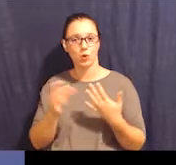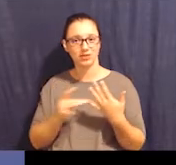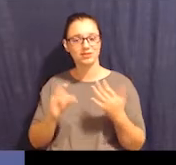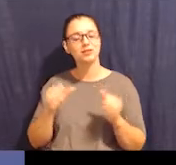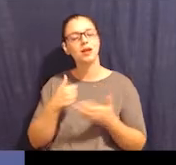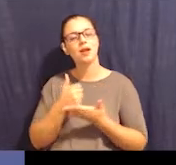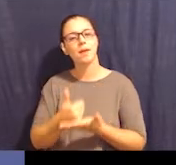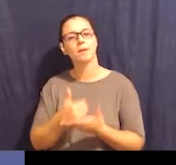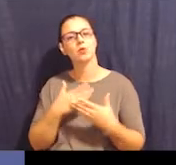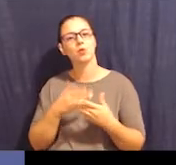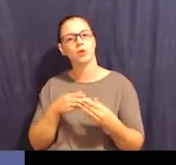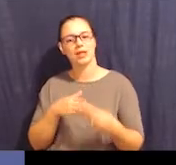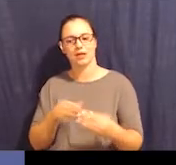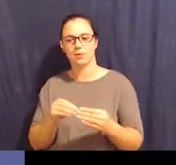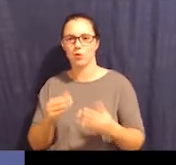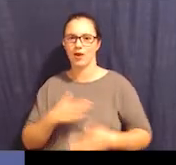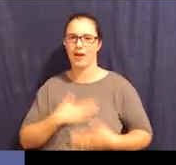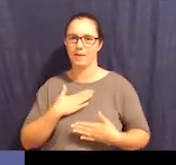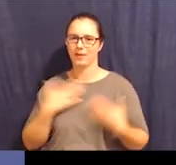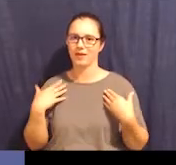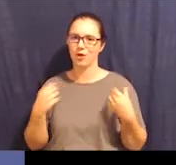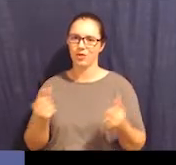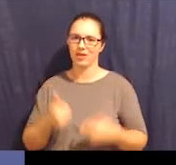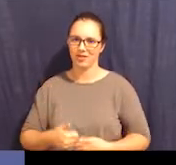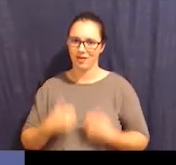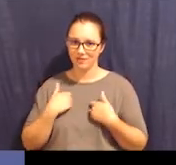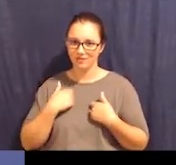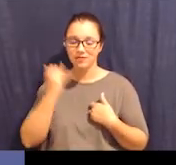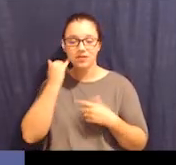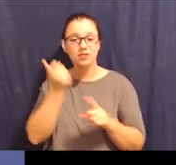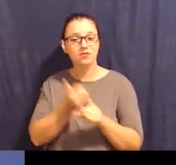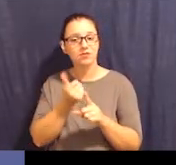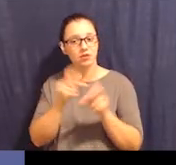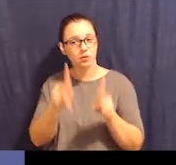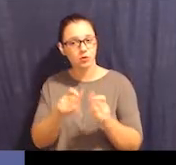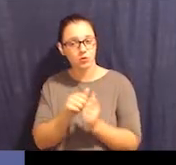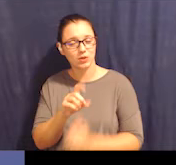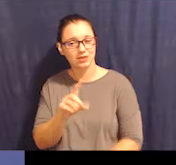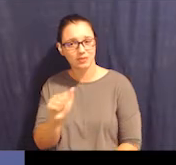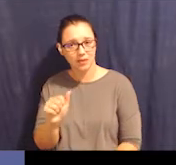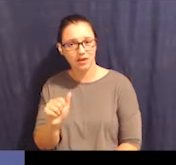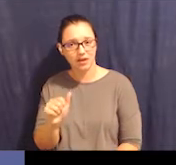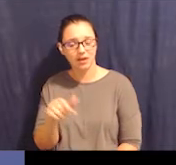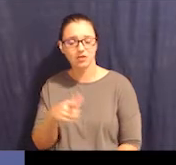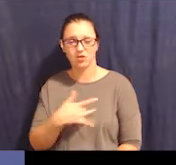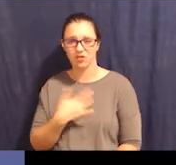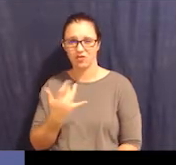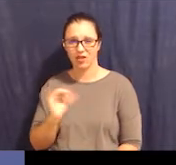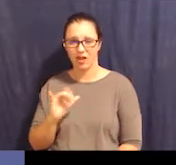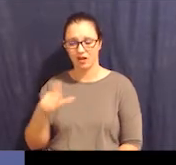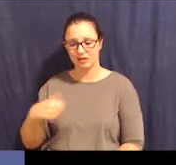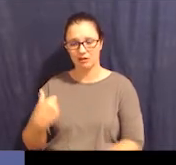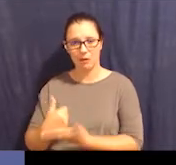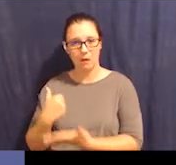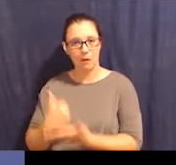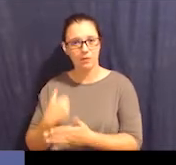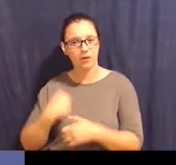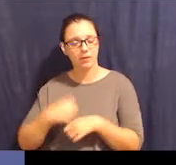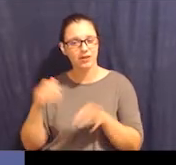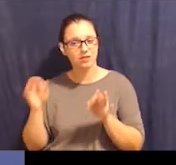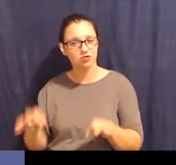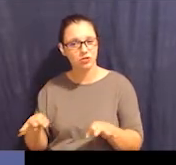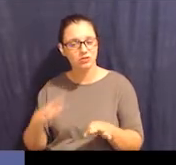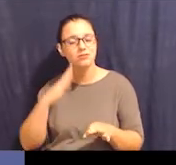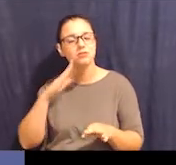own choices can help you lead a happier, healthier life. If you are a person with a disability and feel like you need help